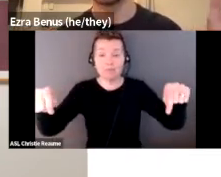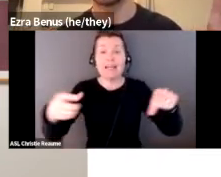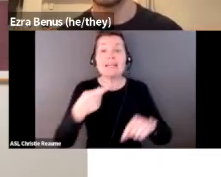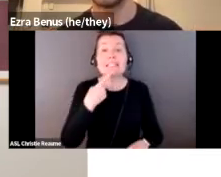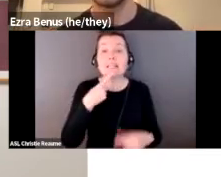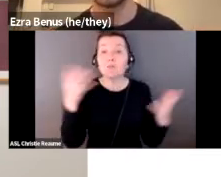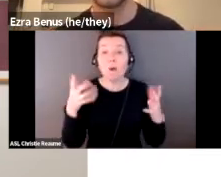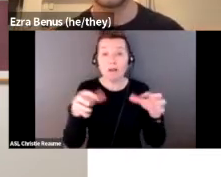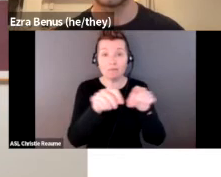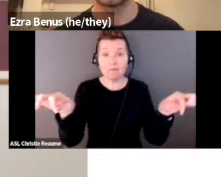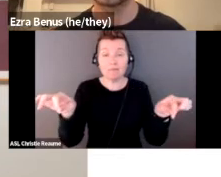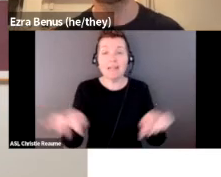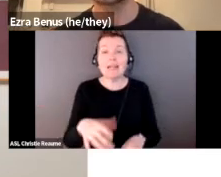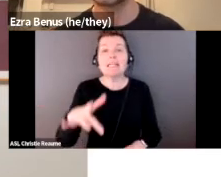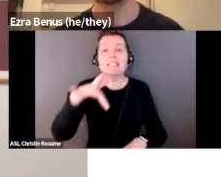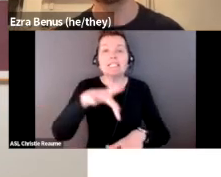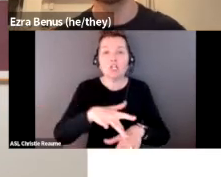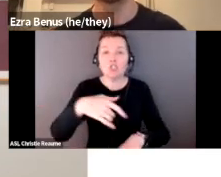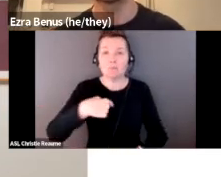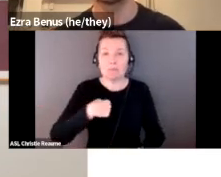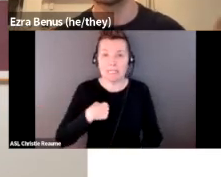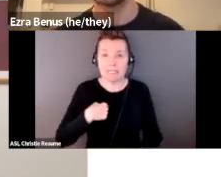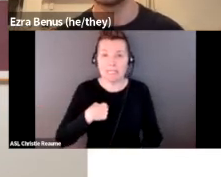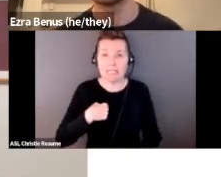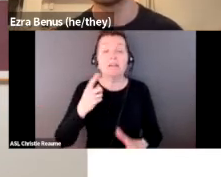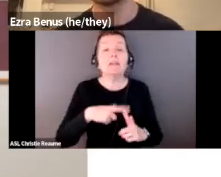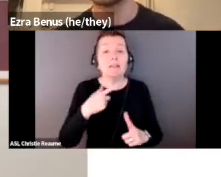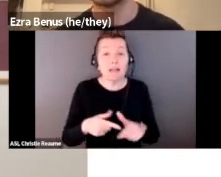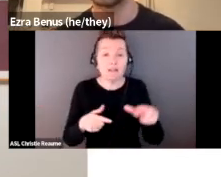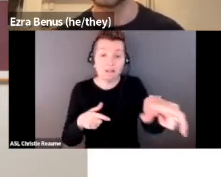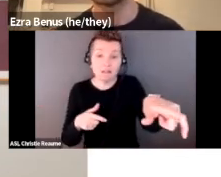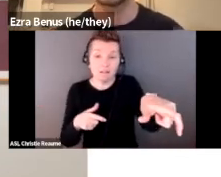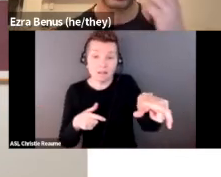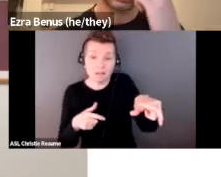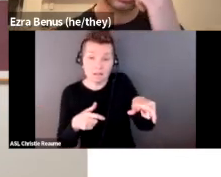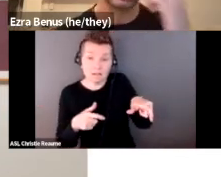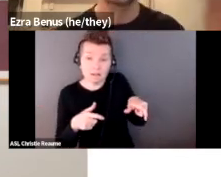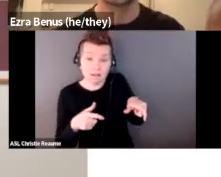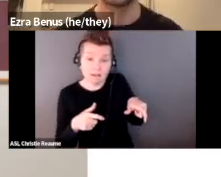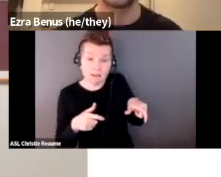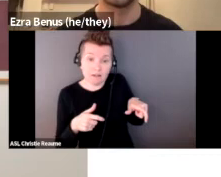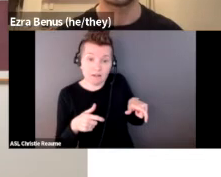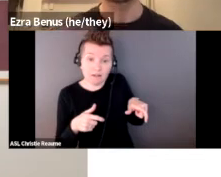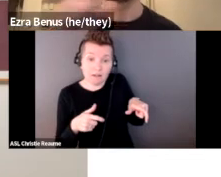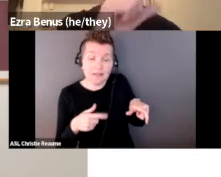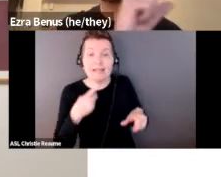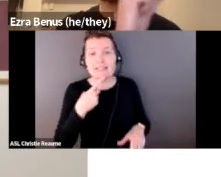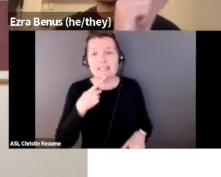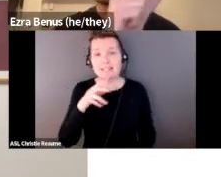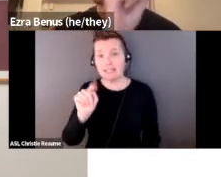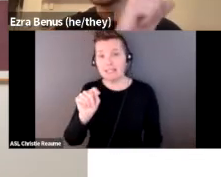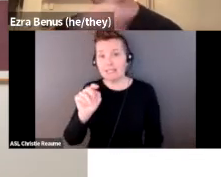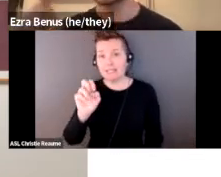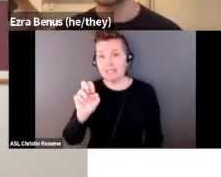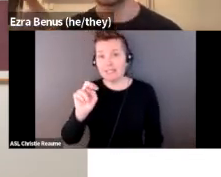on the left-hand side going vertically, says, tenderly, with the same letter